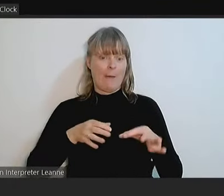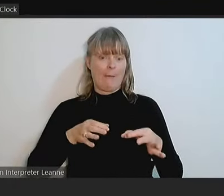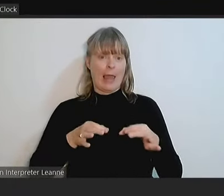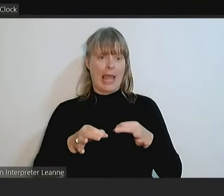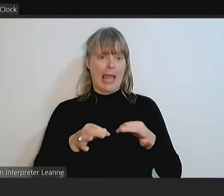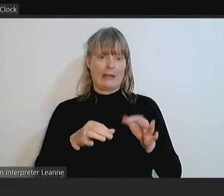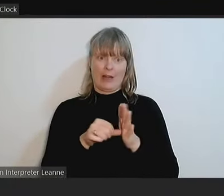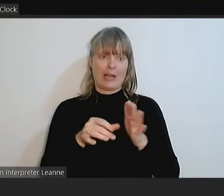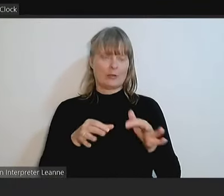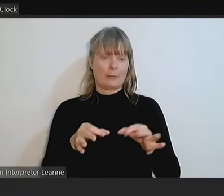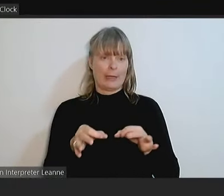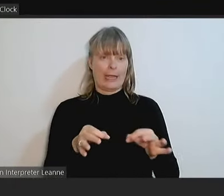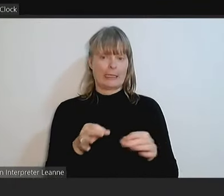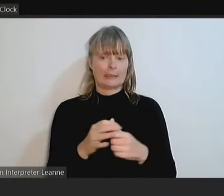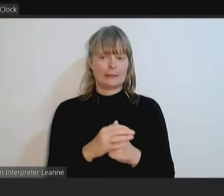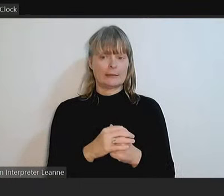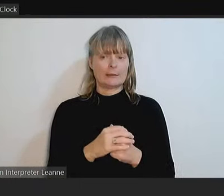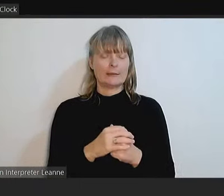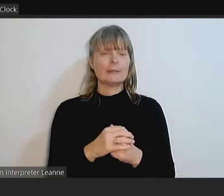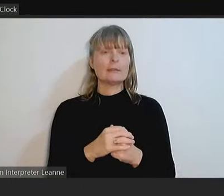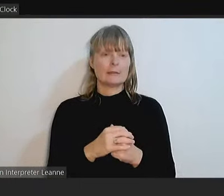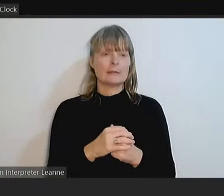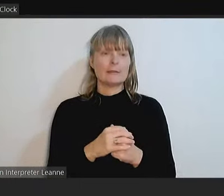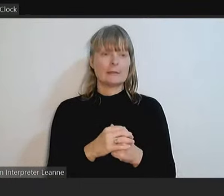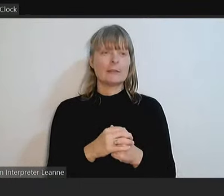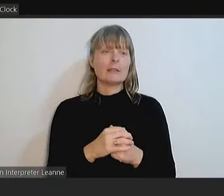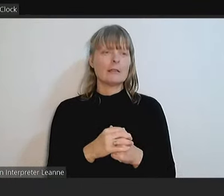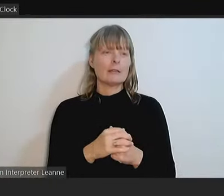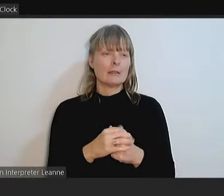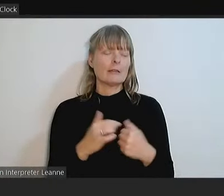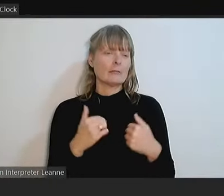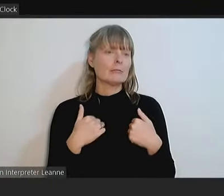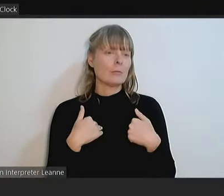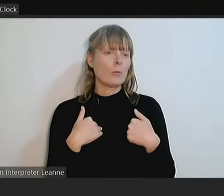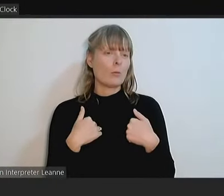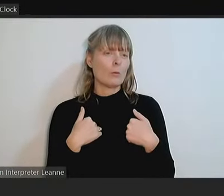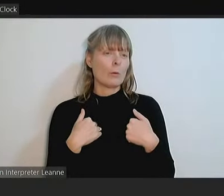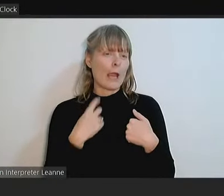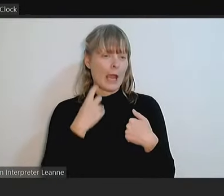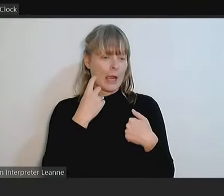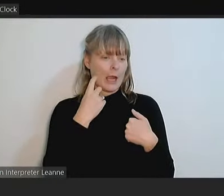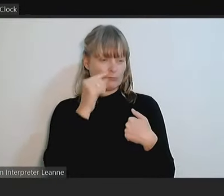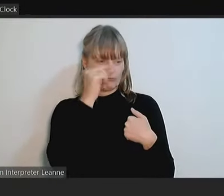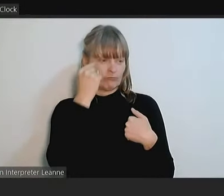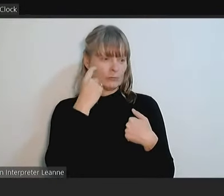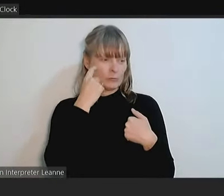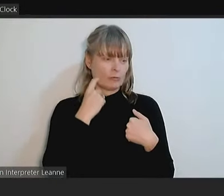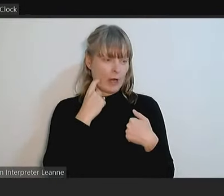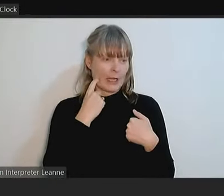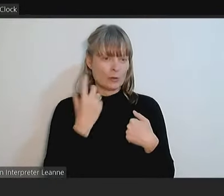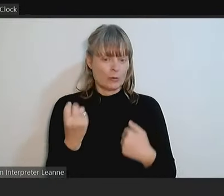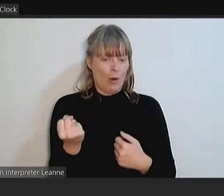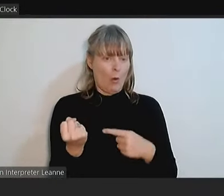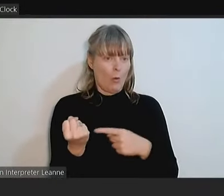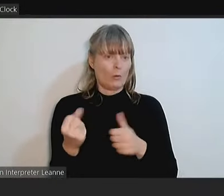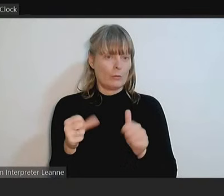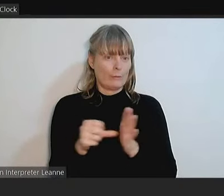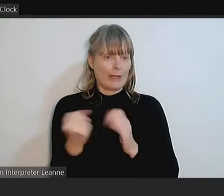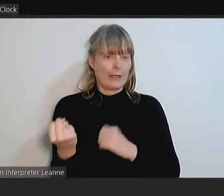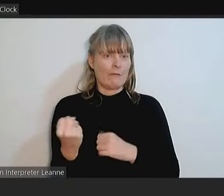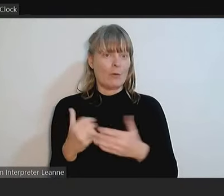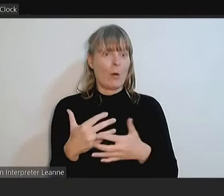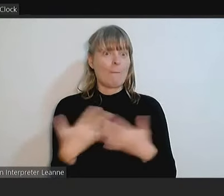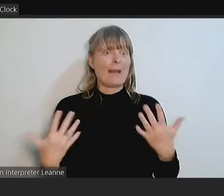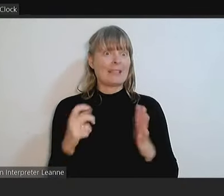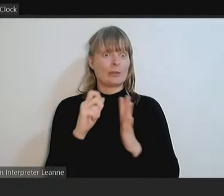We are, in general, trying to keep a significant summer side for a major project. So